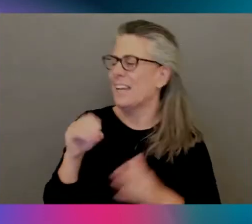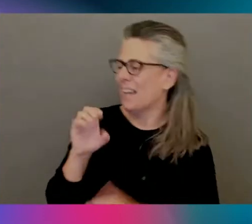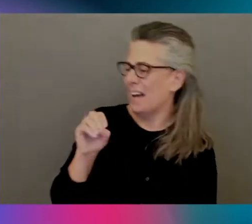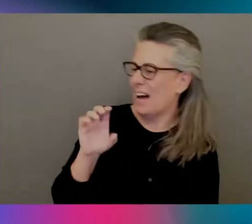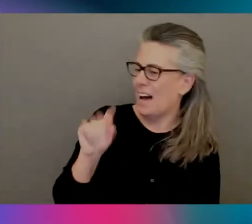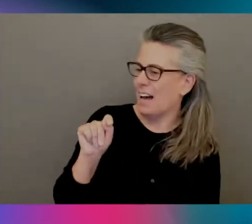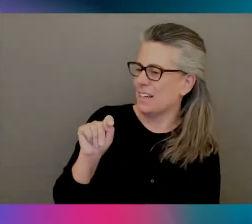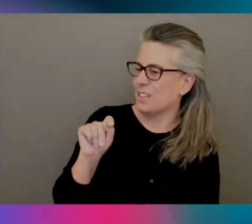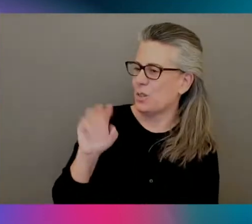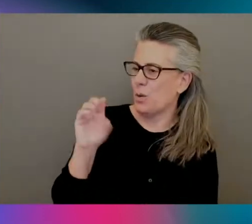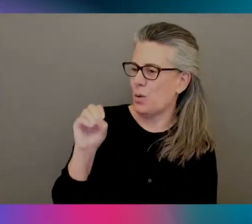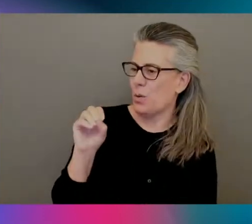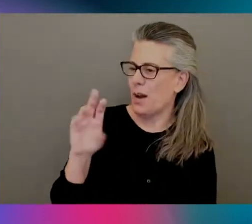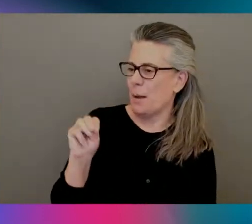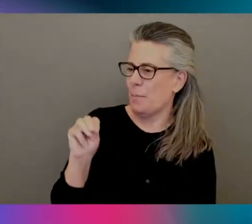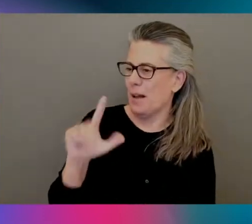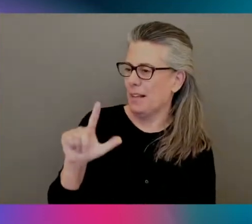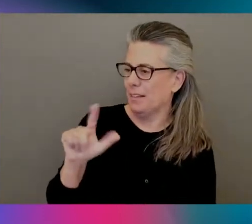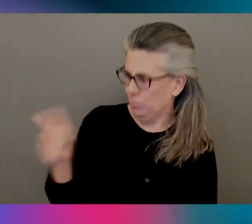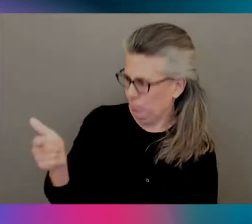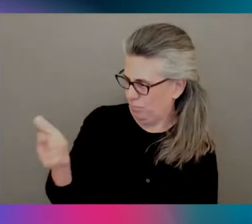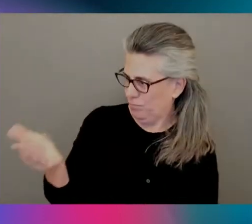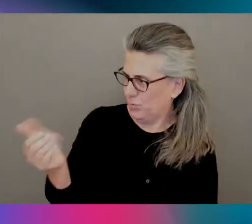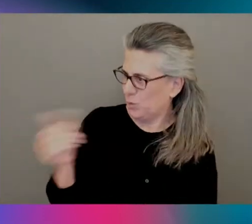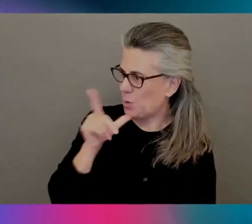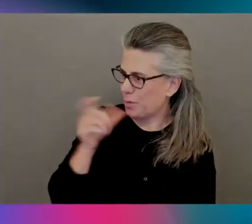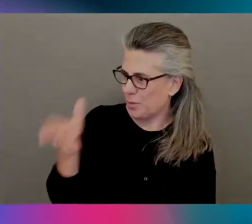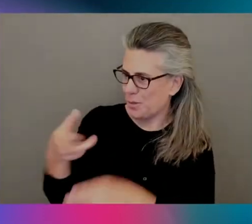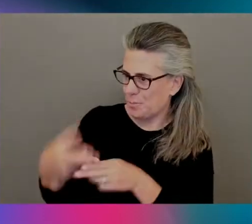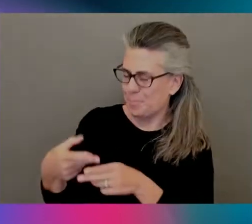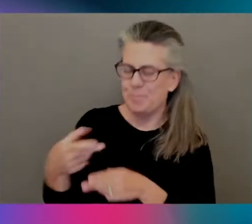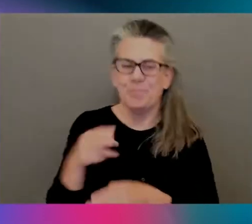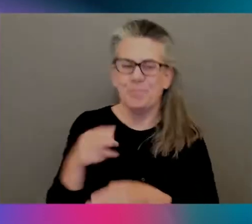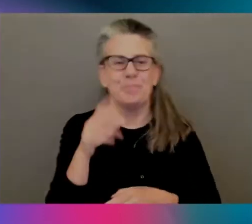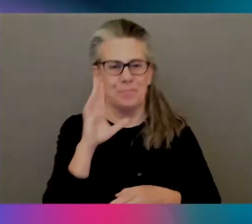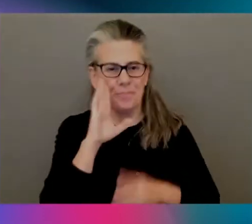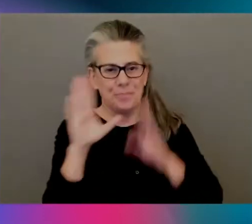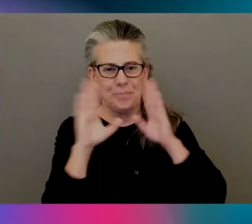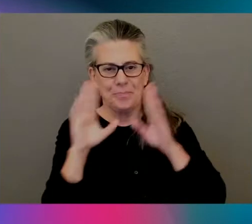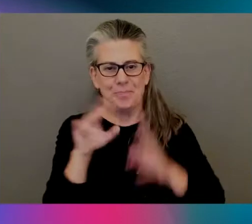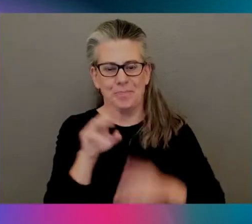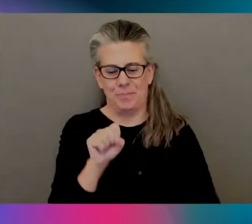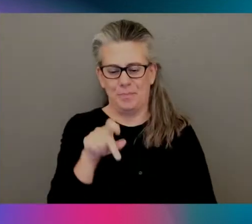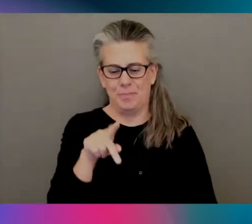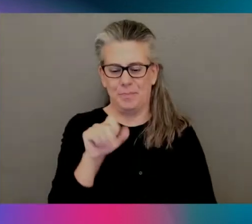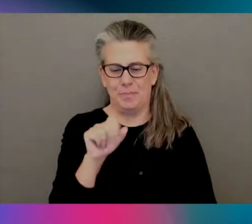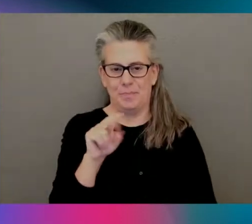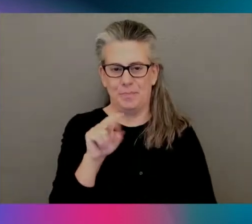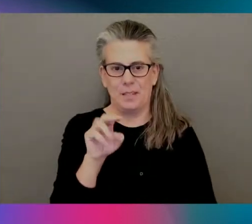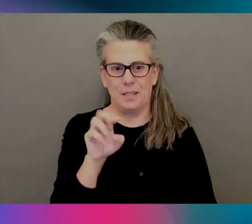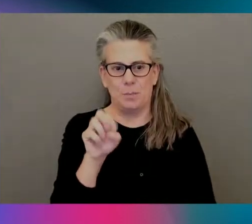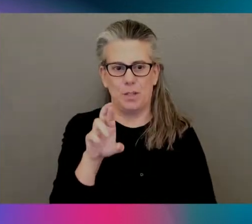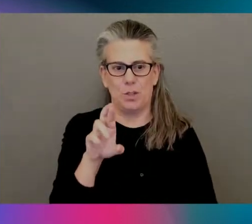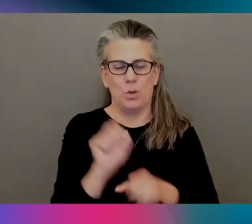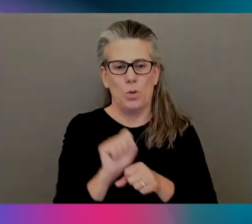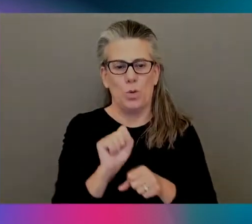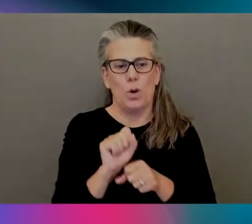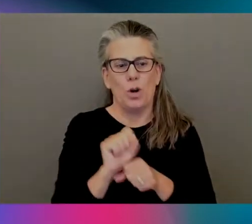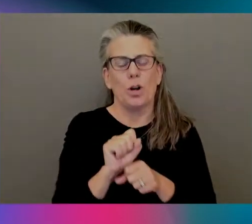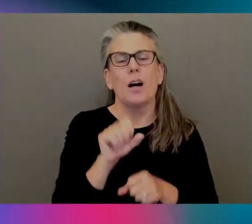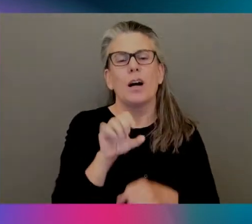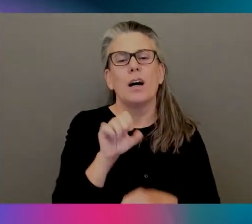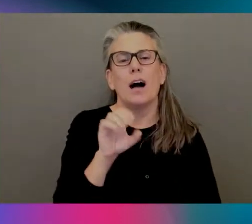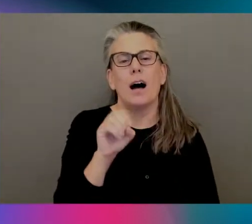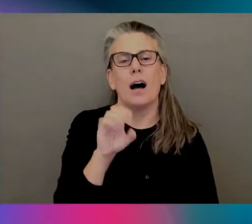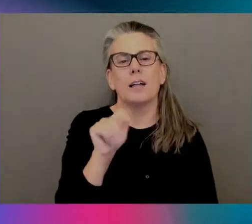tell us about OctoML and also yourself. Okay, my name is Spencer. I work at OctoML, and OctoML is a machine learning startup. We're based out of